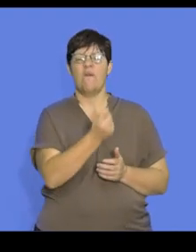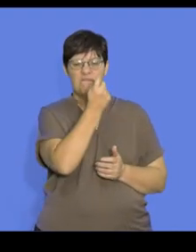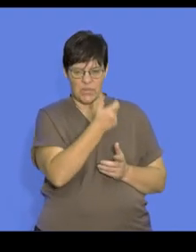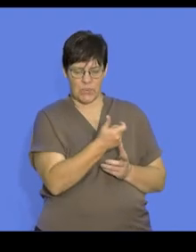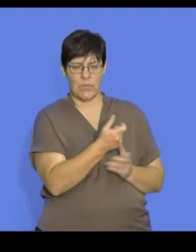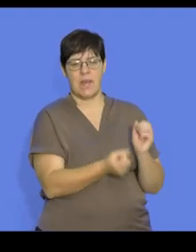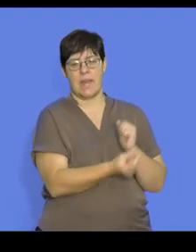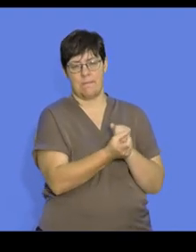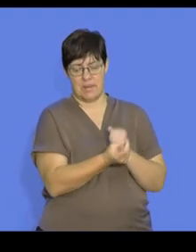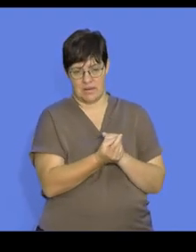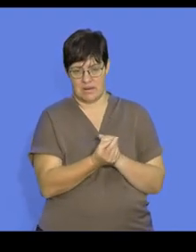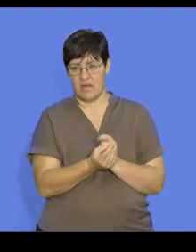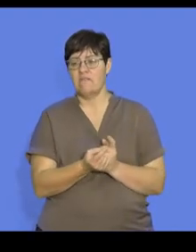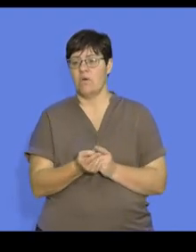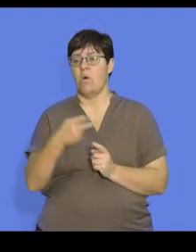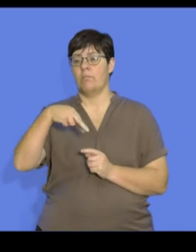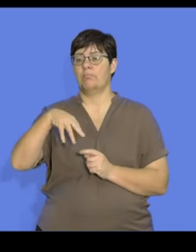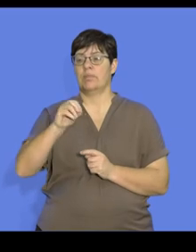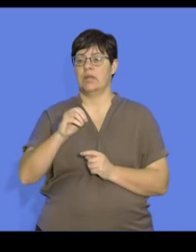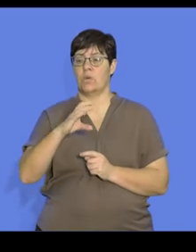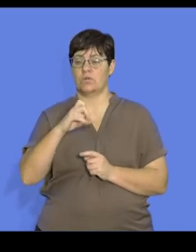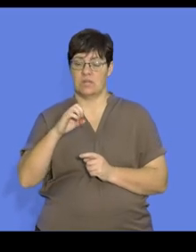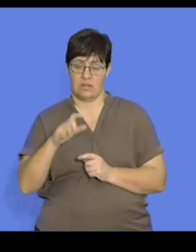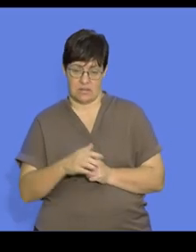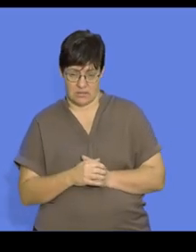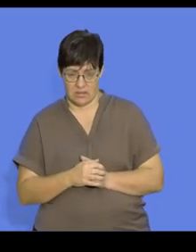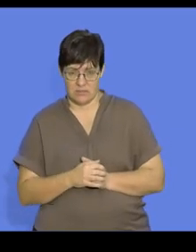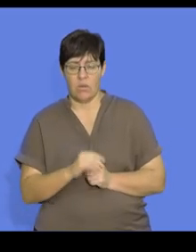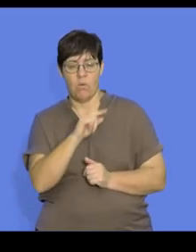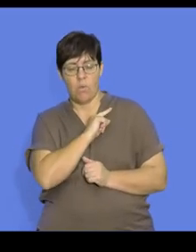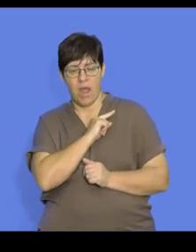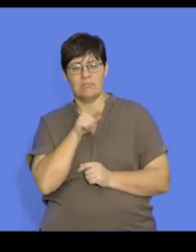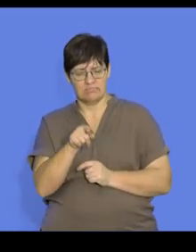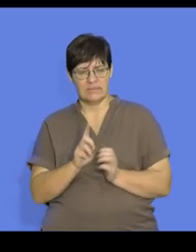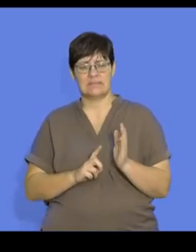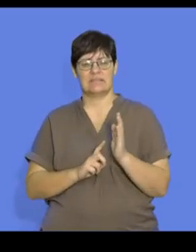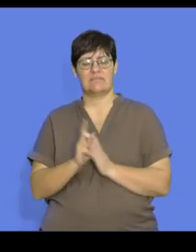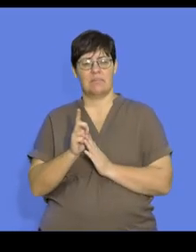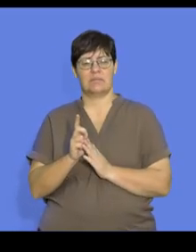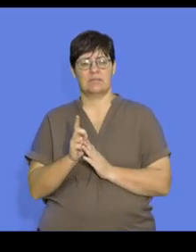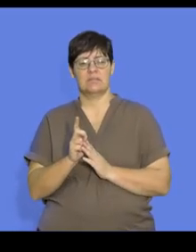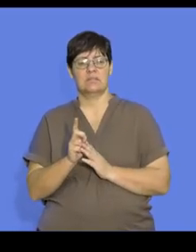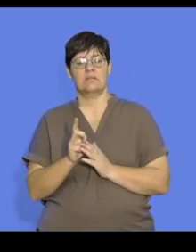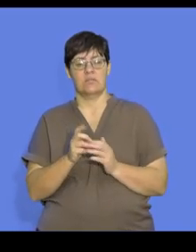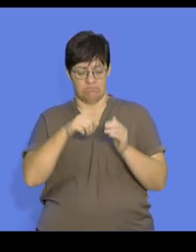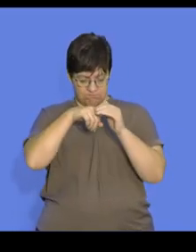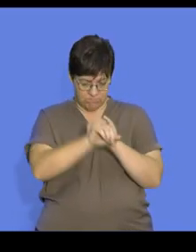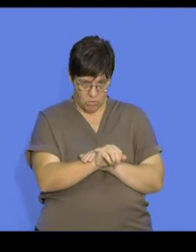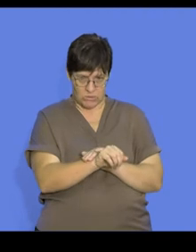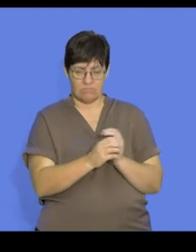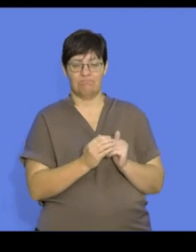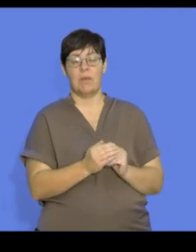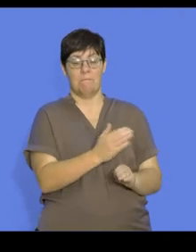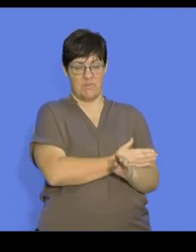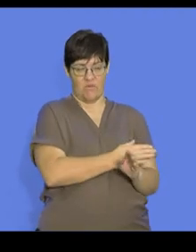produced when we refer to precocial development as individuals has to develop relatively advanced stages